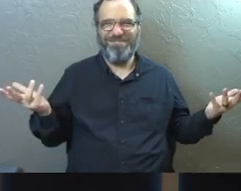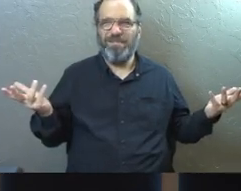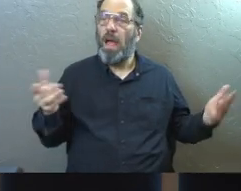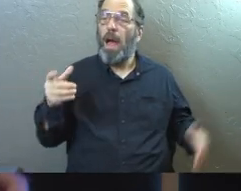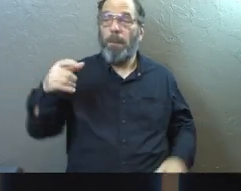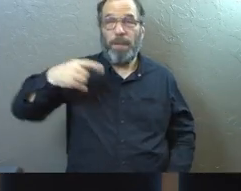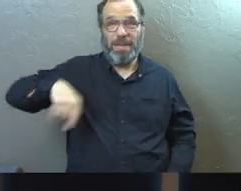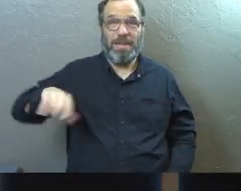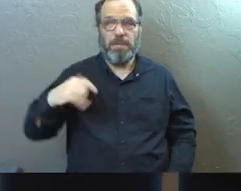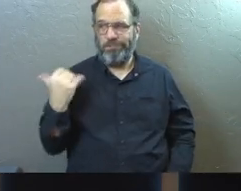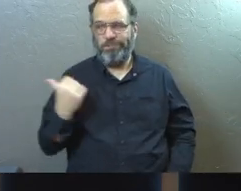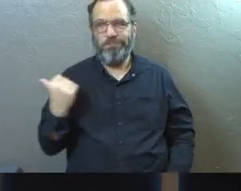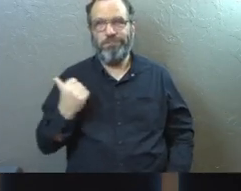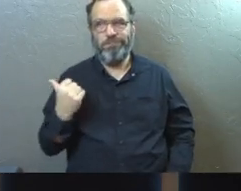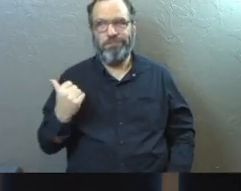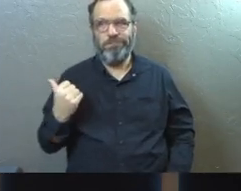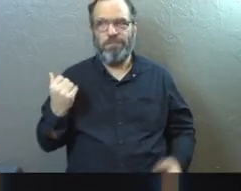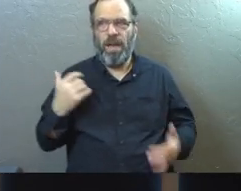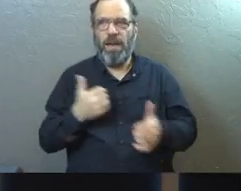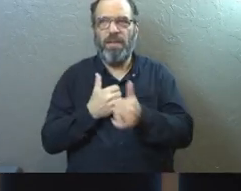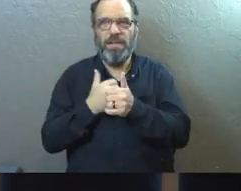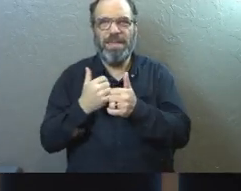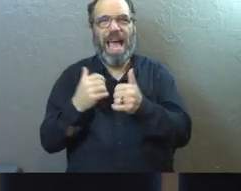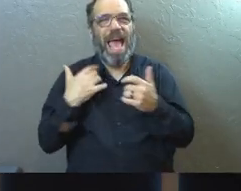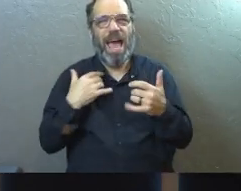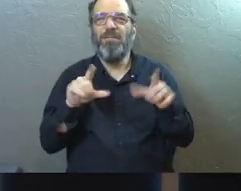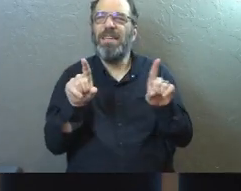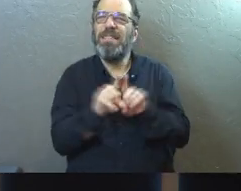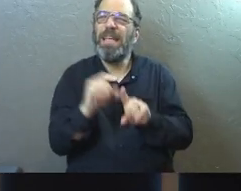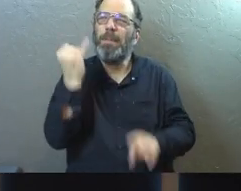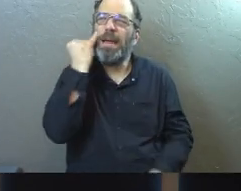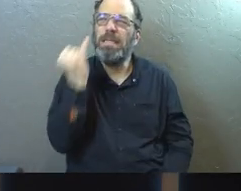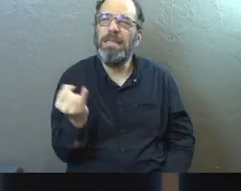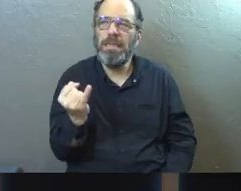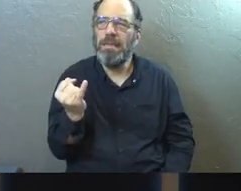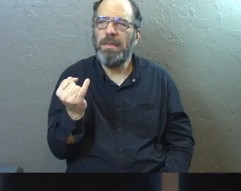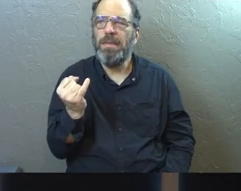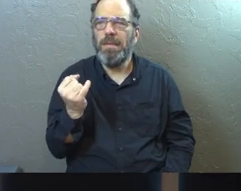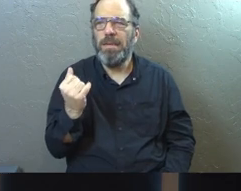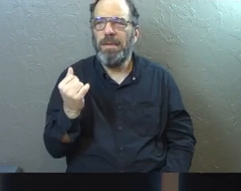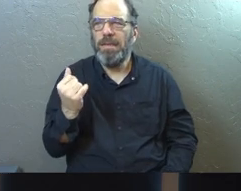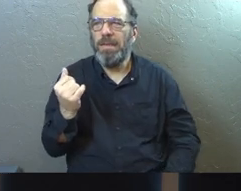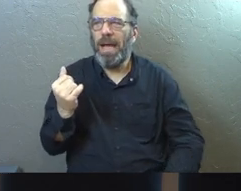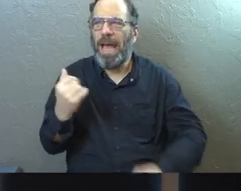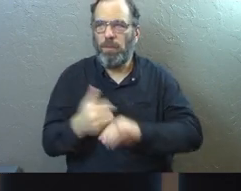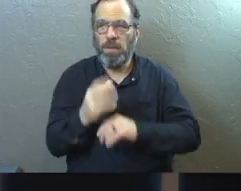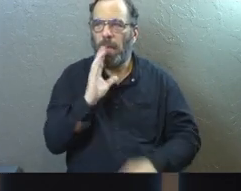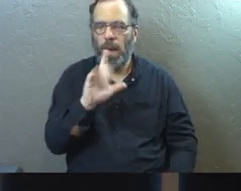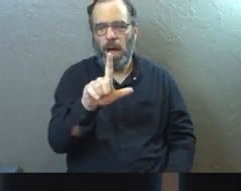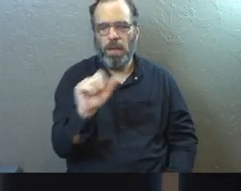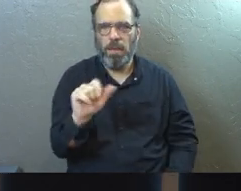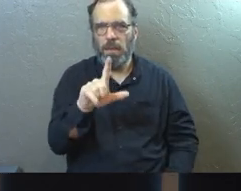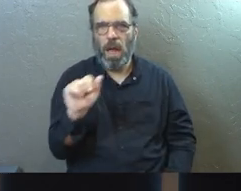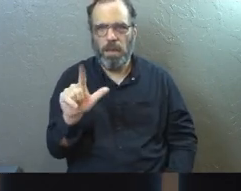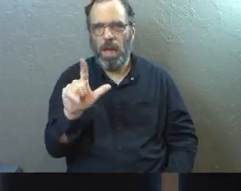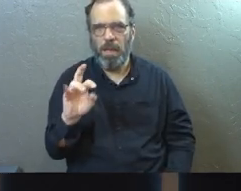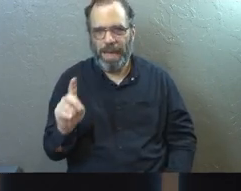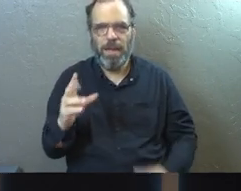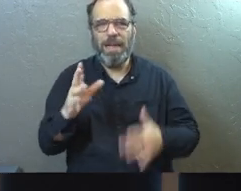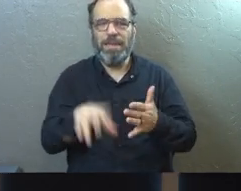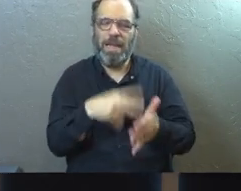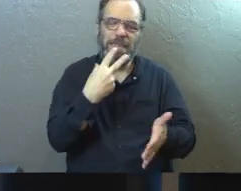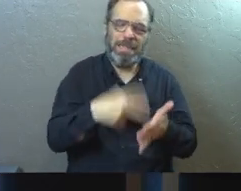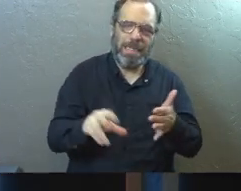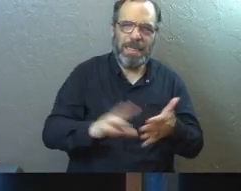But all of these, and there's so many more like them, follow this very similar idea, which all of these will highlight La La Land because it's got singing and dancing